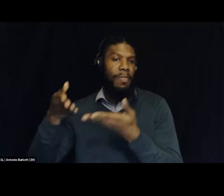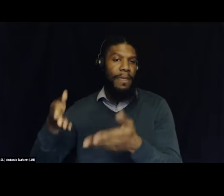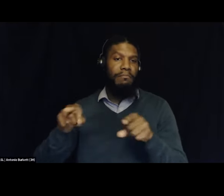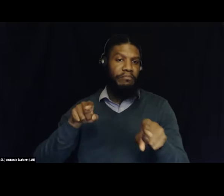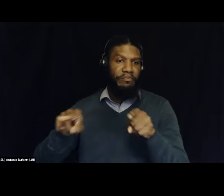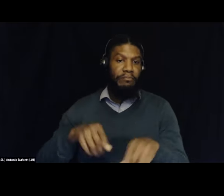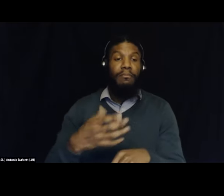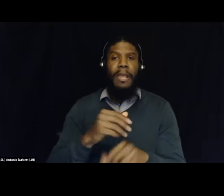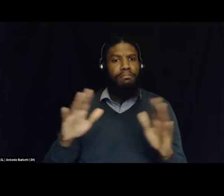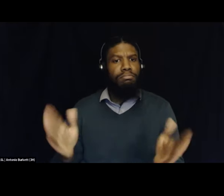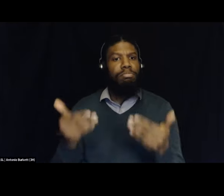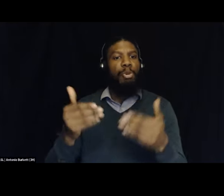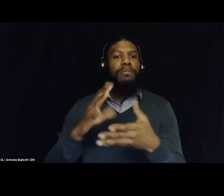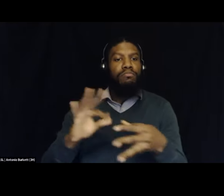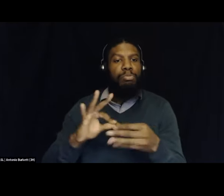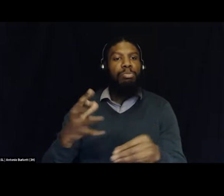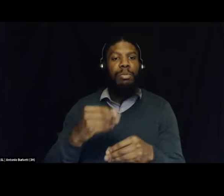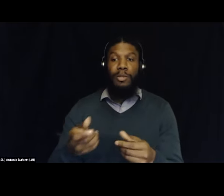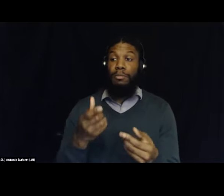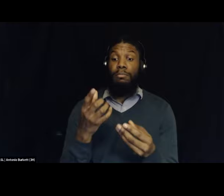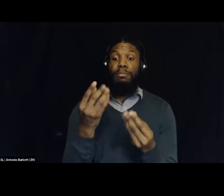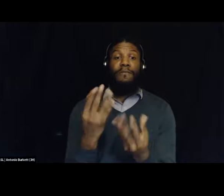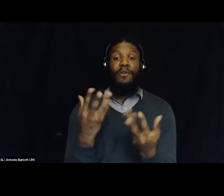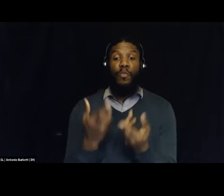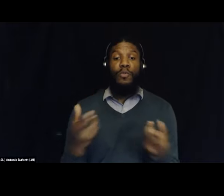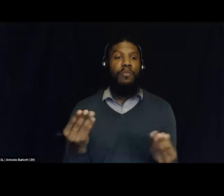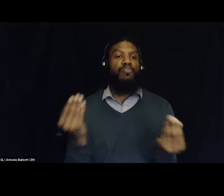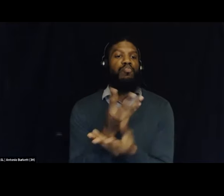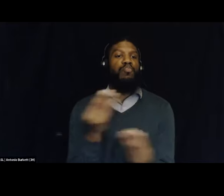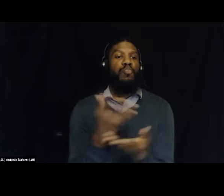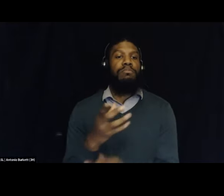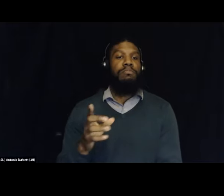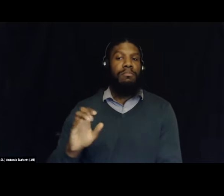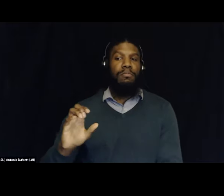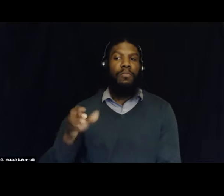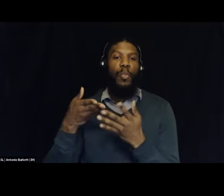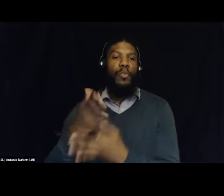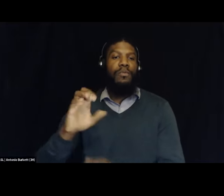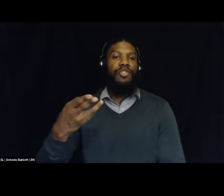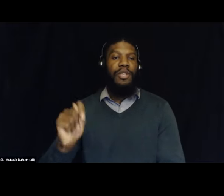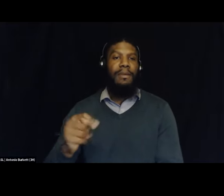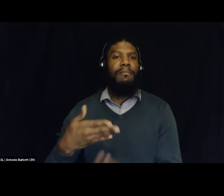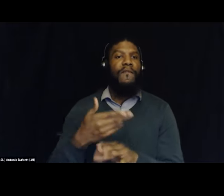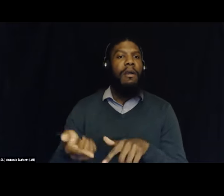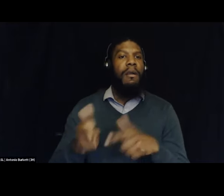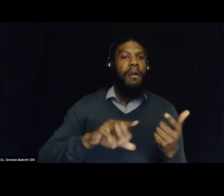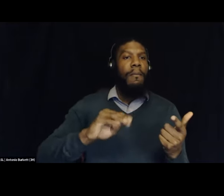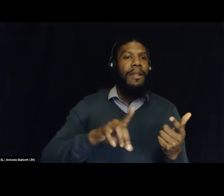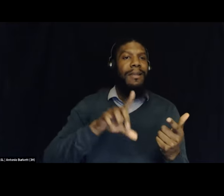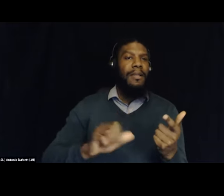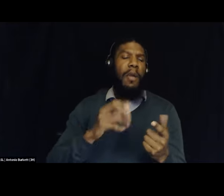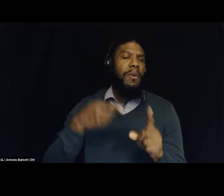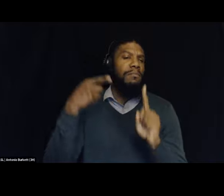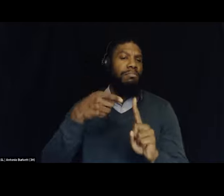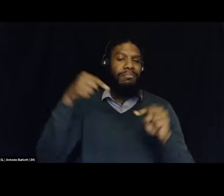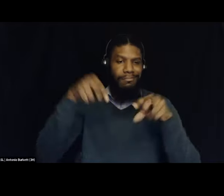in the chat box. Now, before I hand it off to our moderator, Melissa, I want to talk a bit about the purpose of this panel and